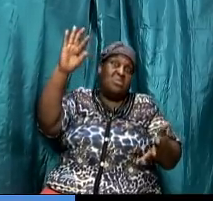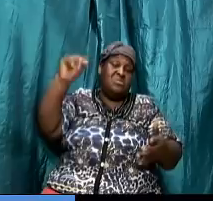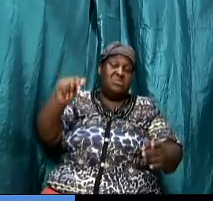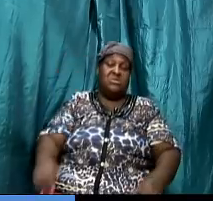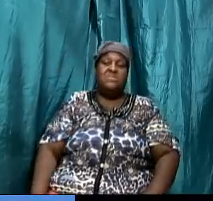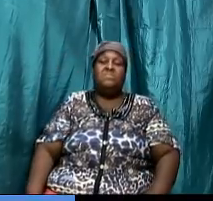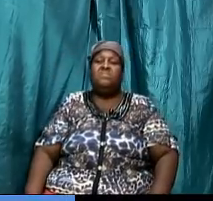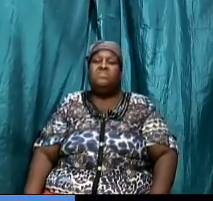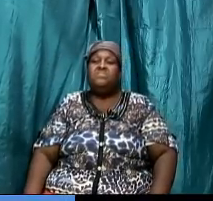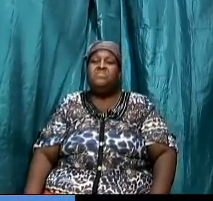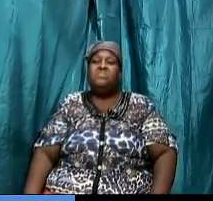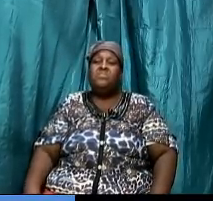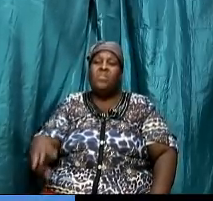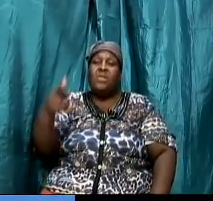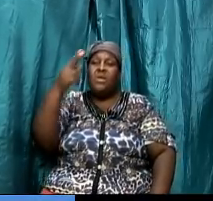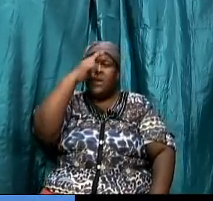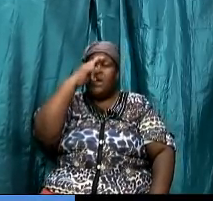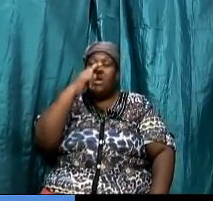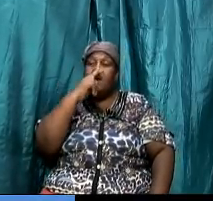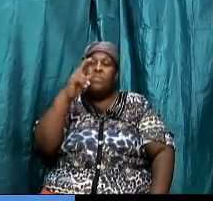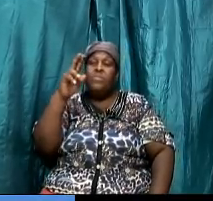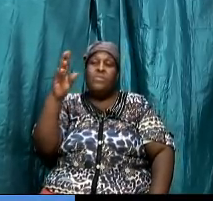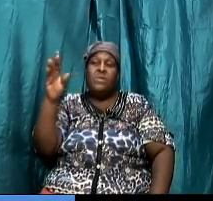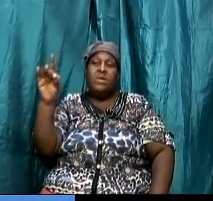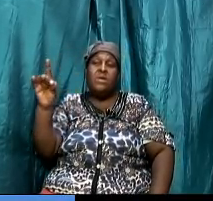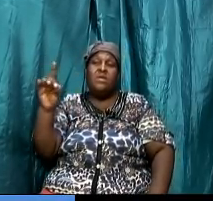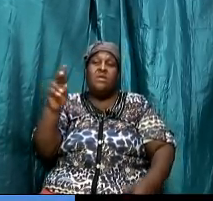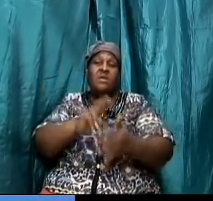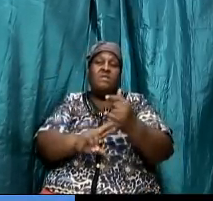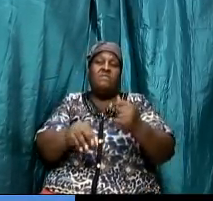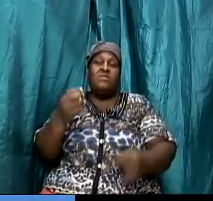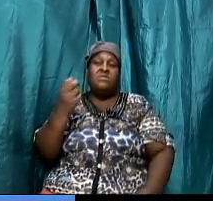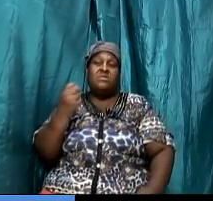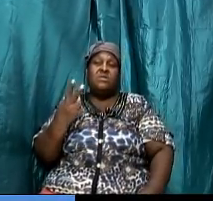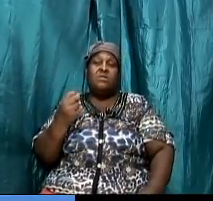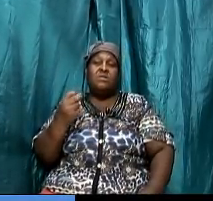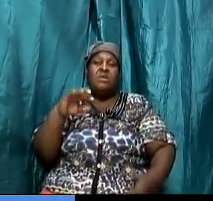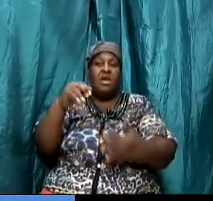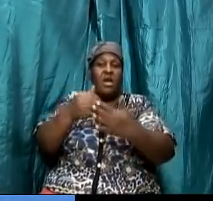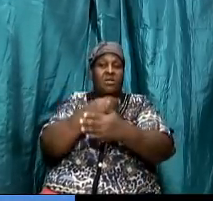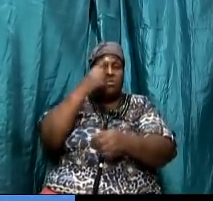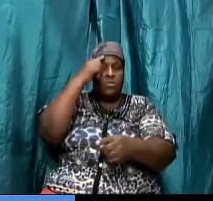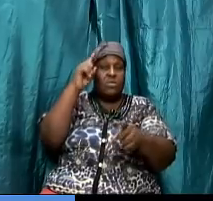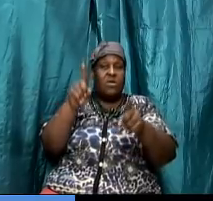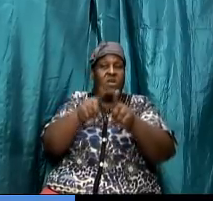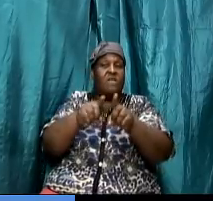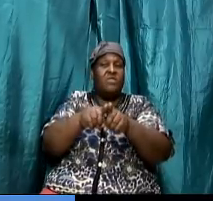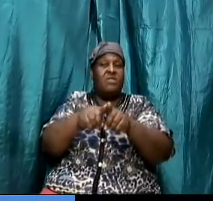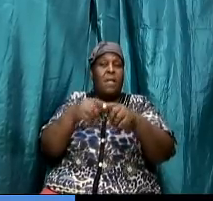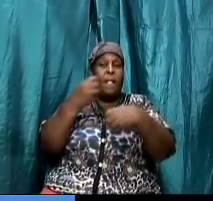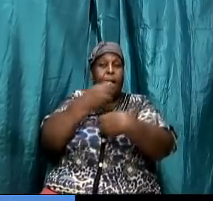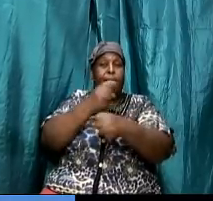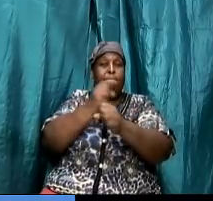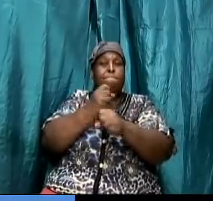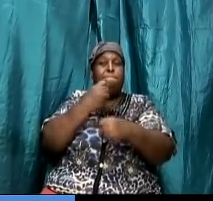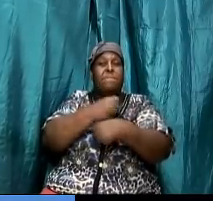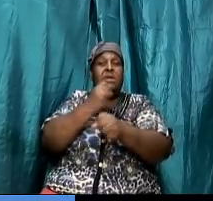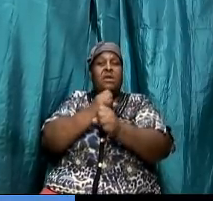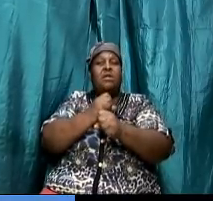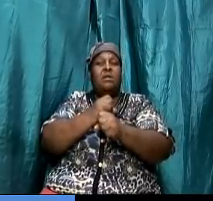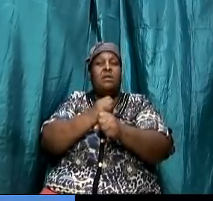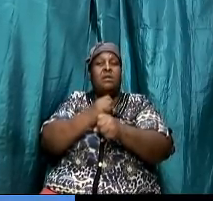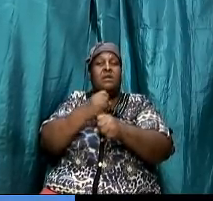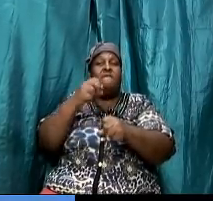in hebrews chapter 8 and verse 13 it says a new covenant he had made the first hole